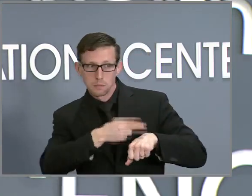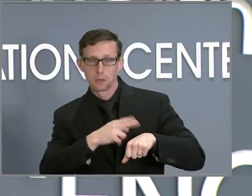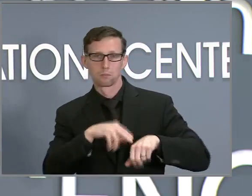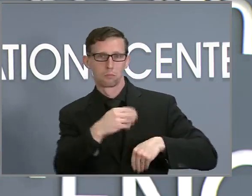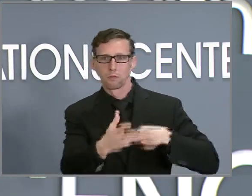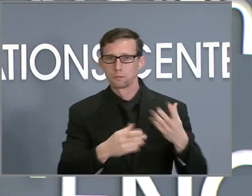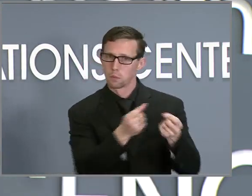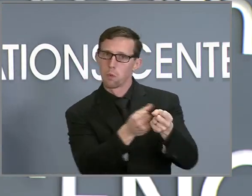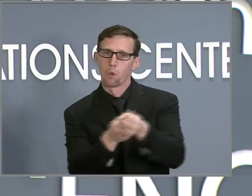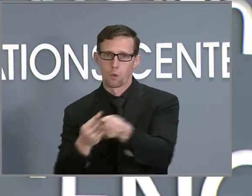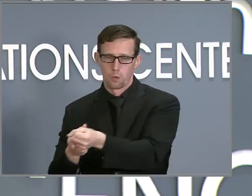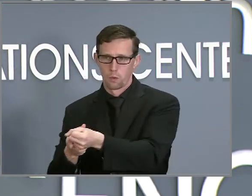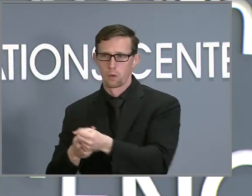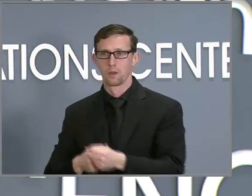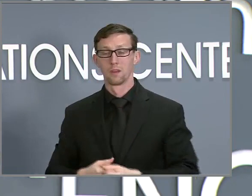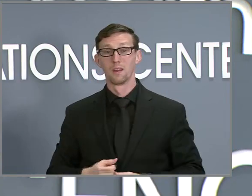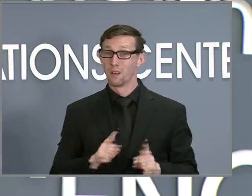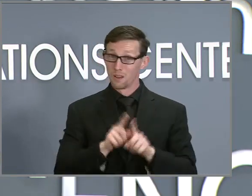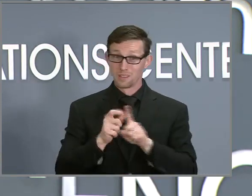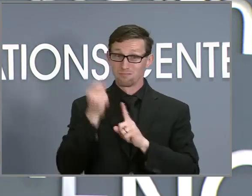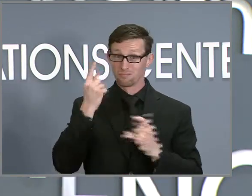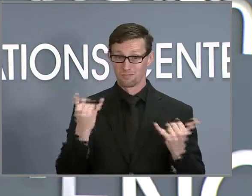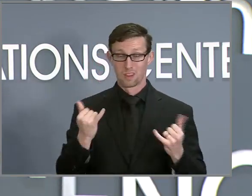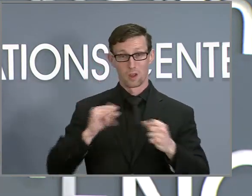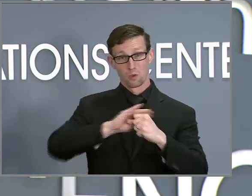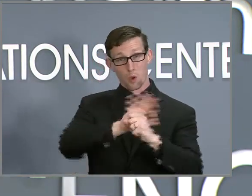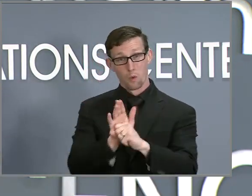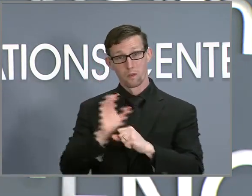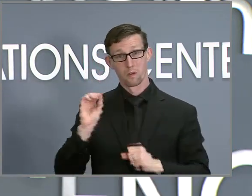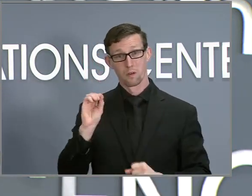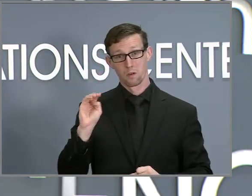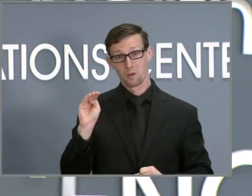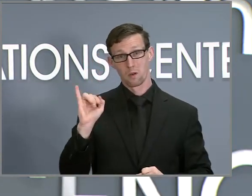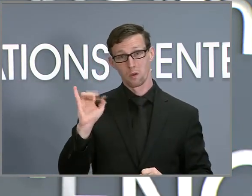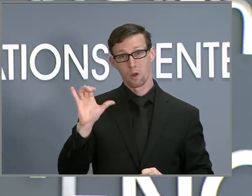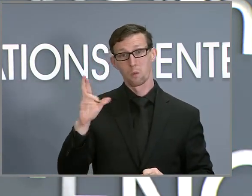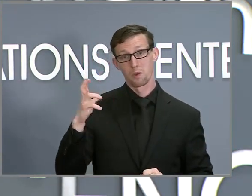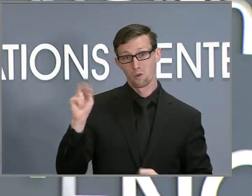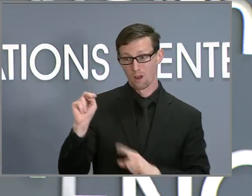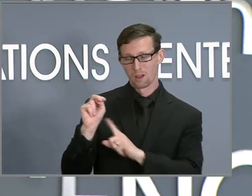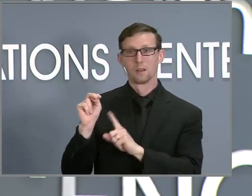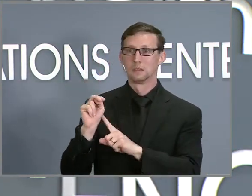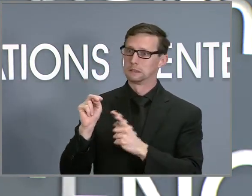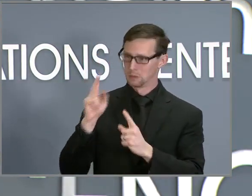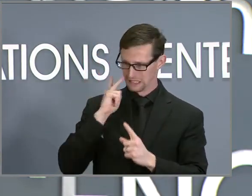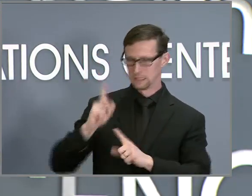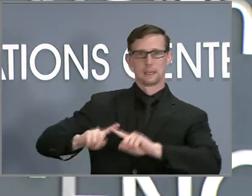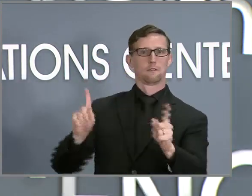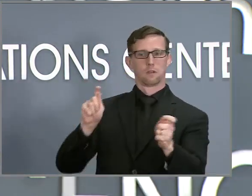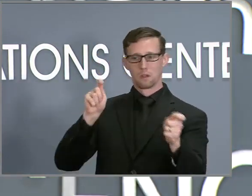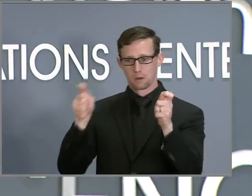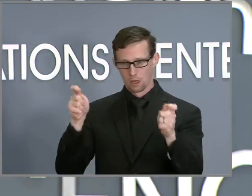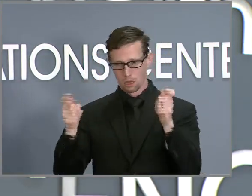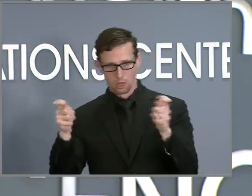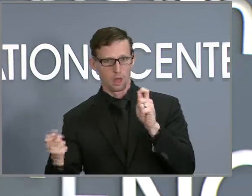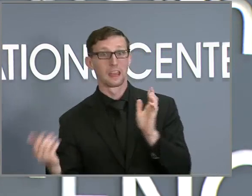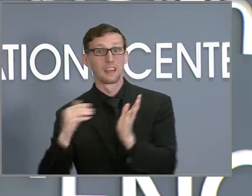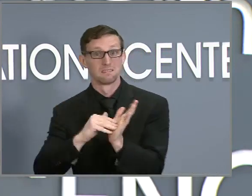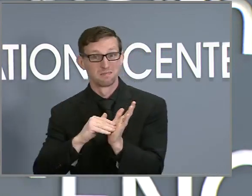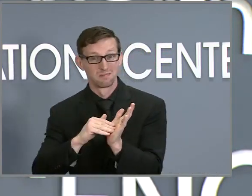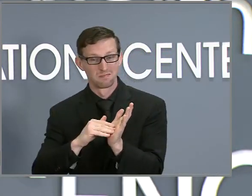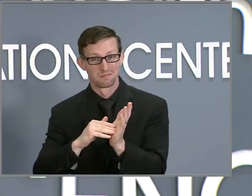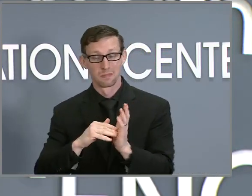fast-spreading Omicron variant is another reminder that viruses change and our understanding of them grows. Last week, the CDC